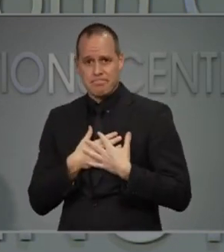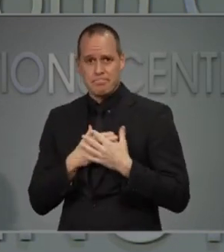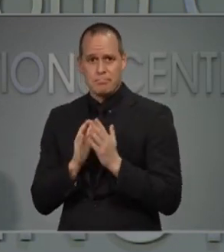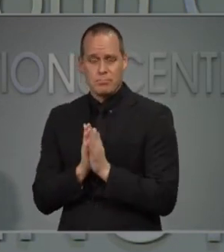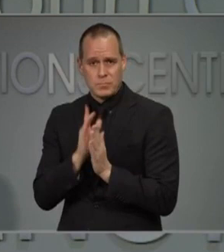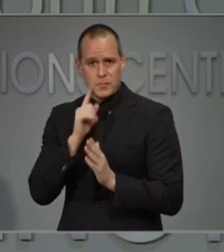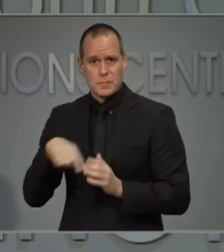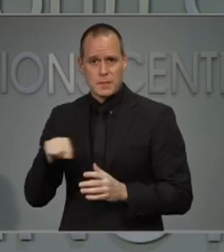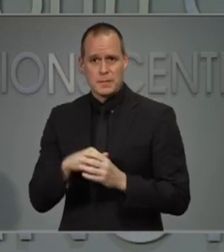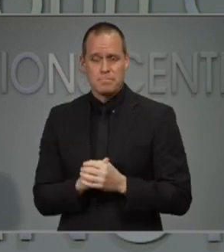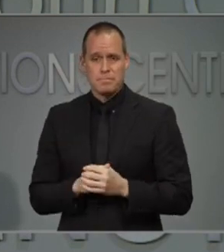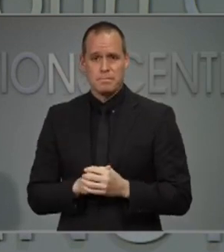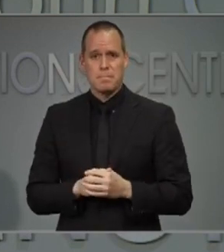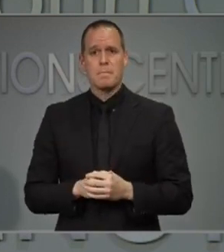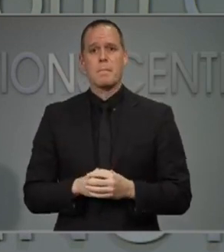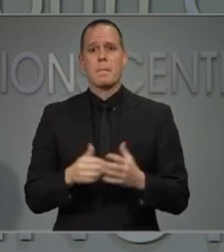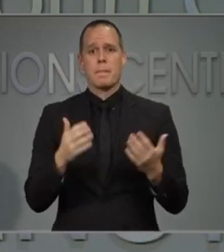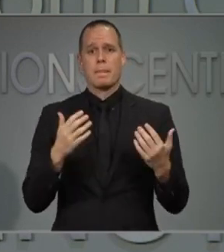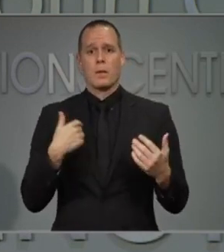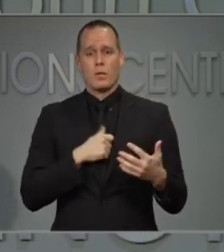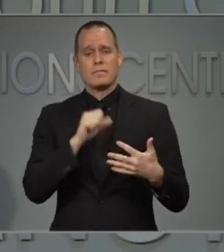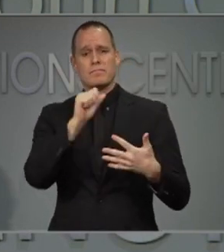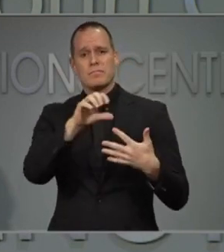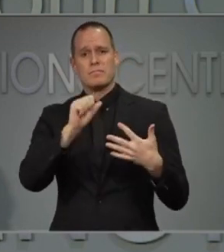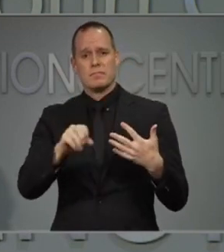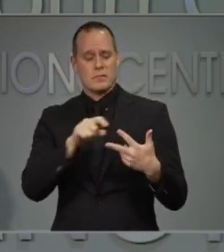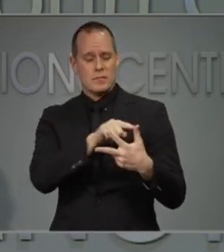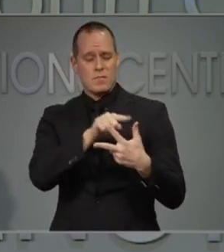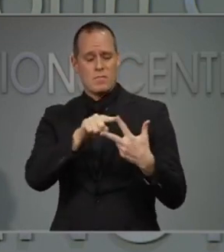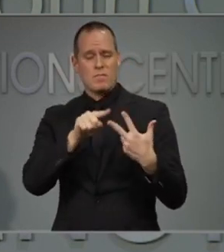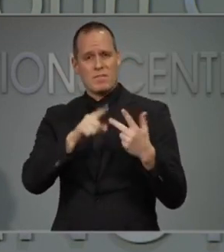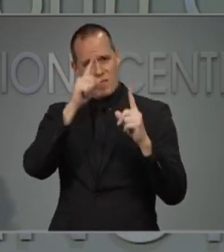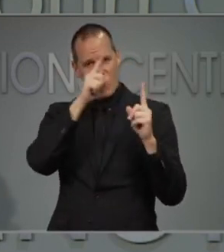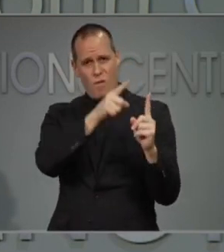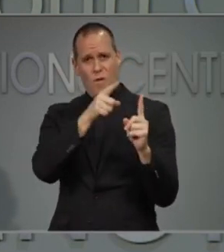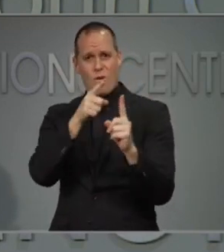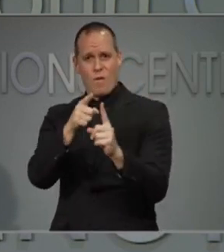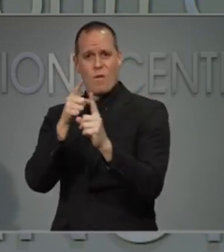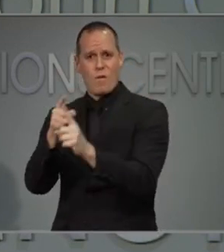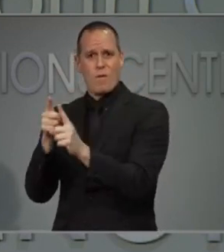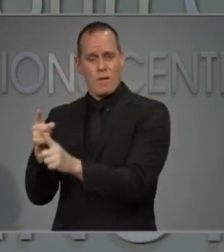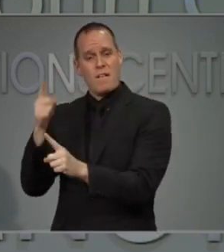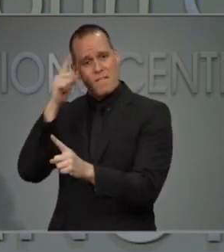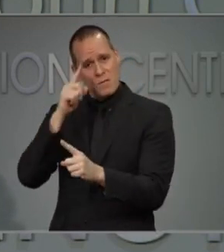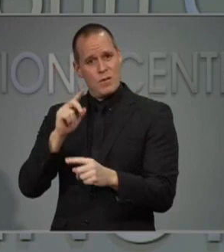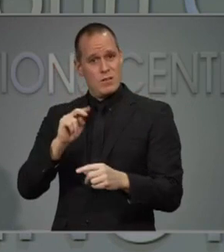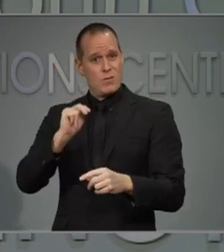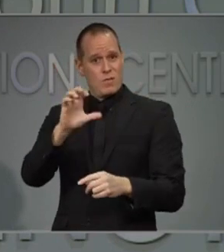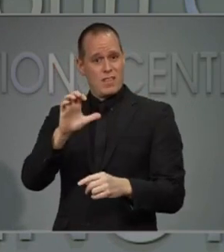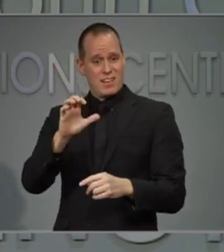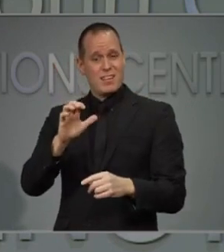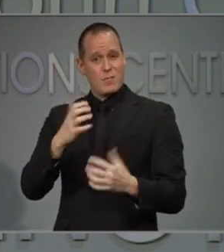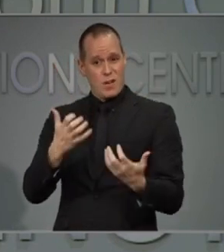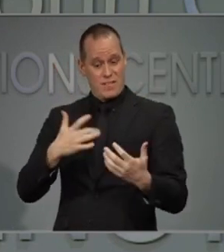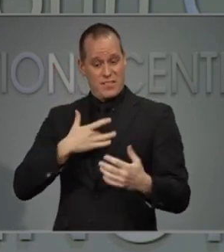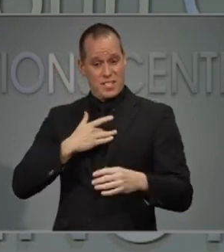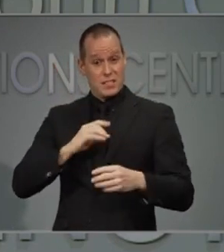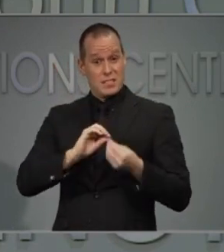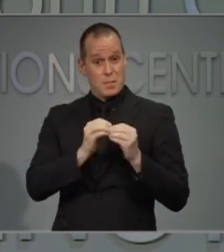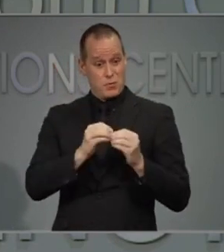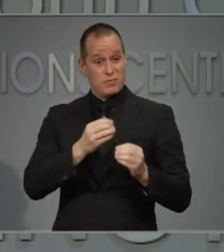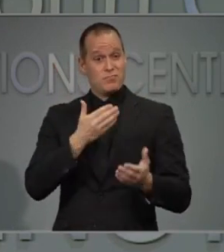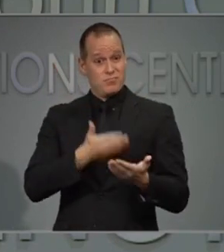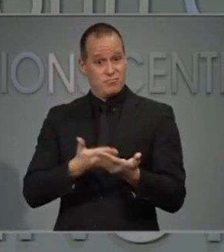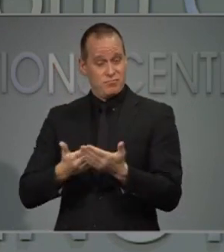We've set out in detail the benchmarks we want our state to hit as we move toward the phases that will help